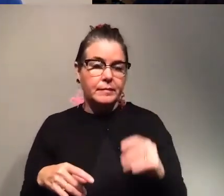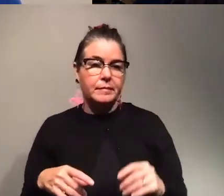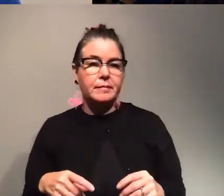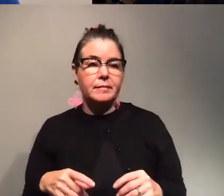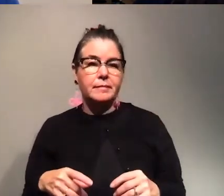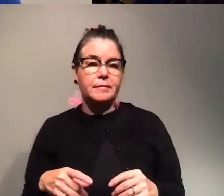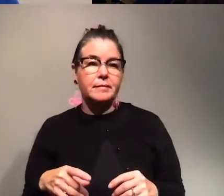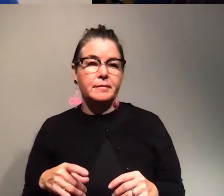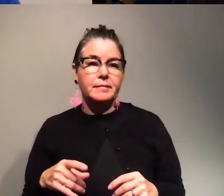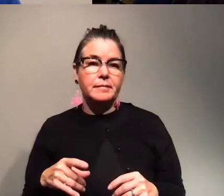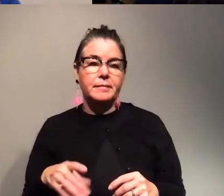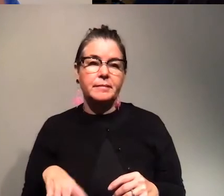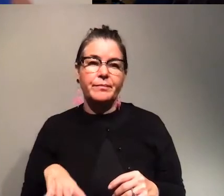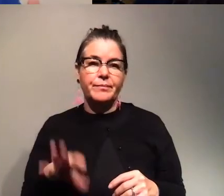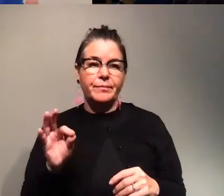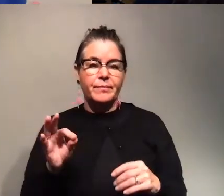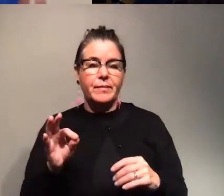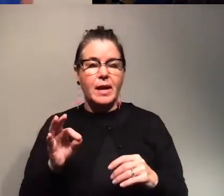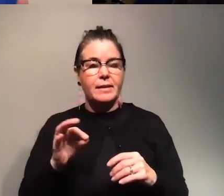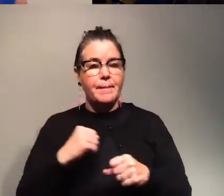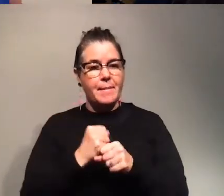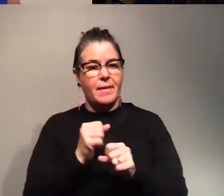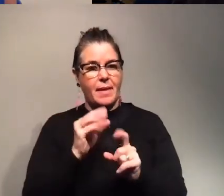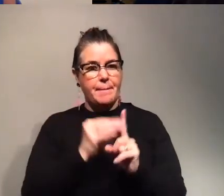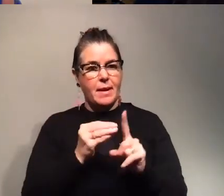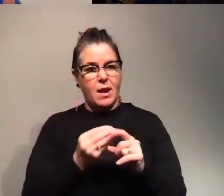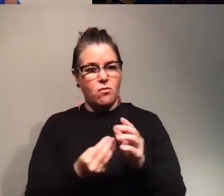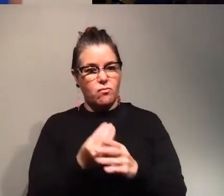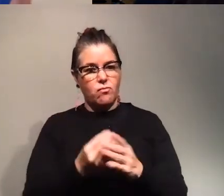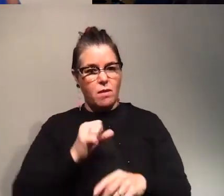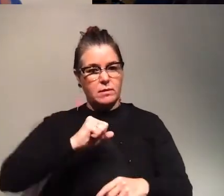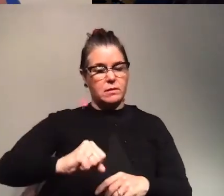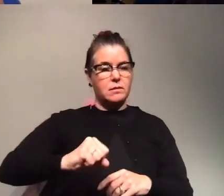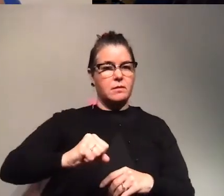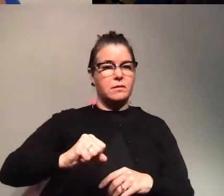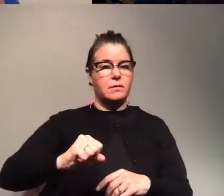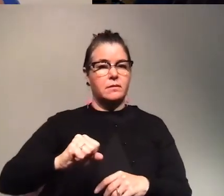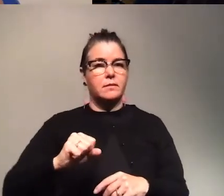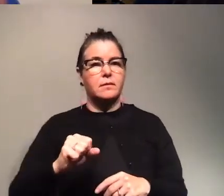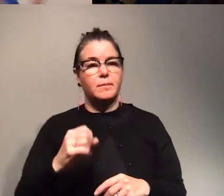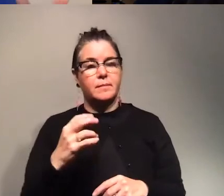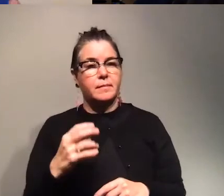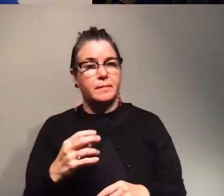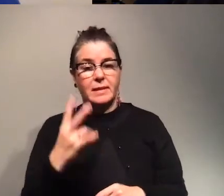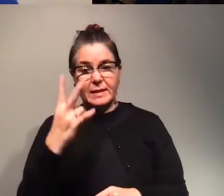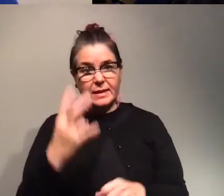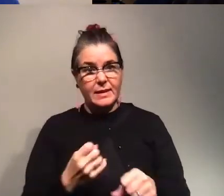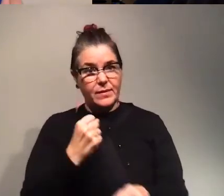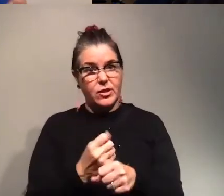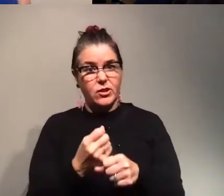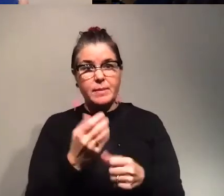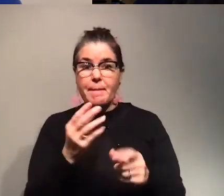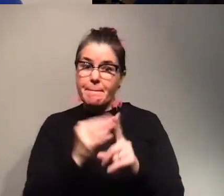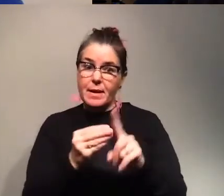that the banana crop is resistant to that bacteria actually in seven years we may have no bananas